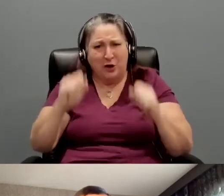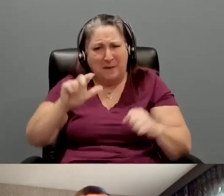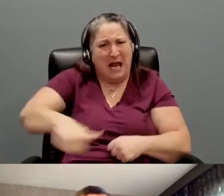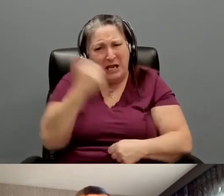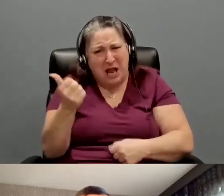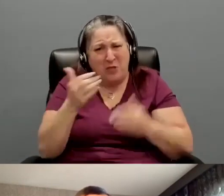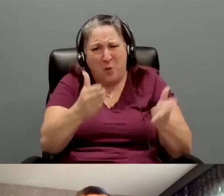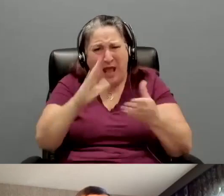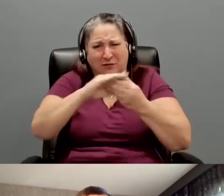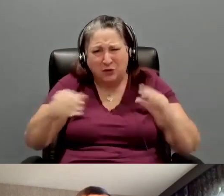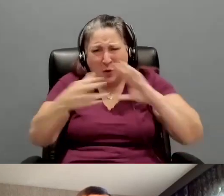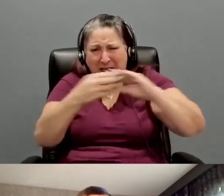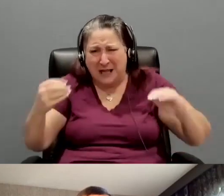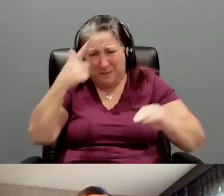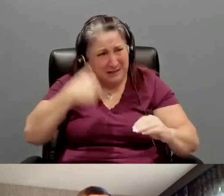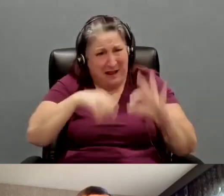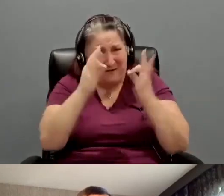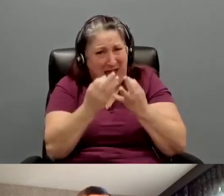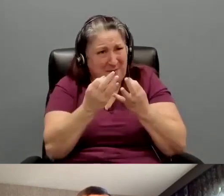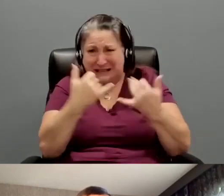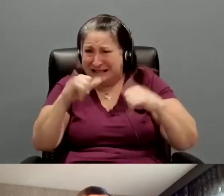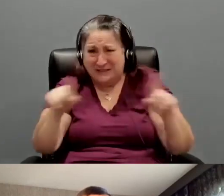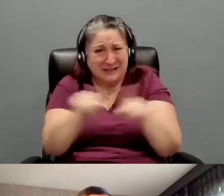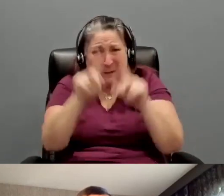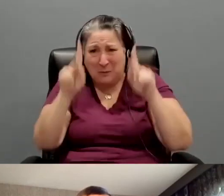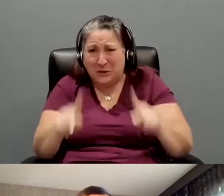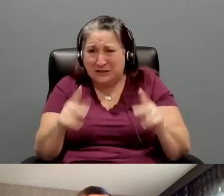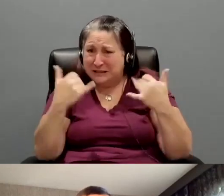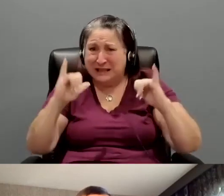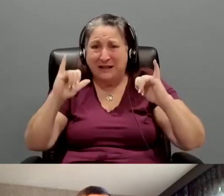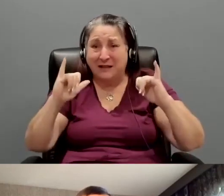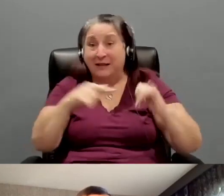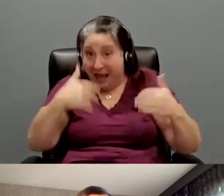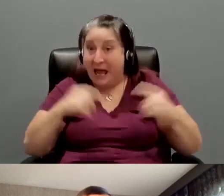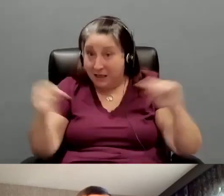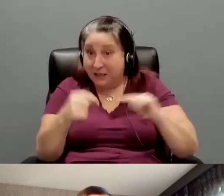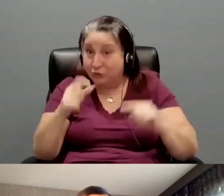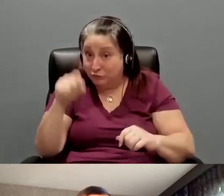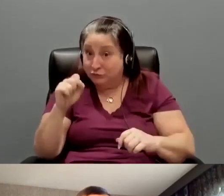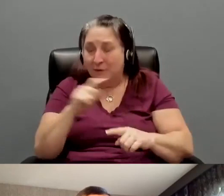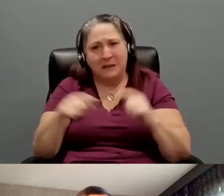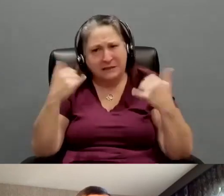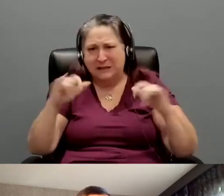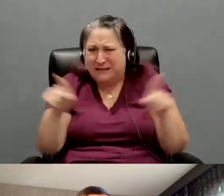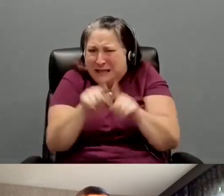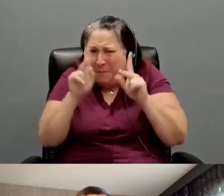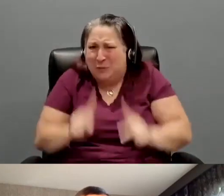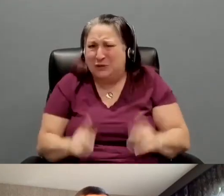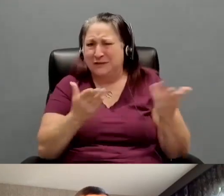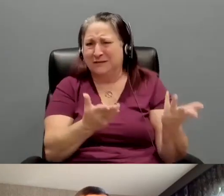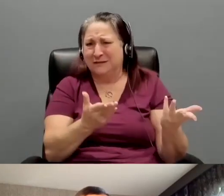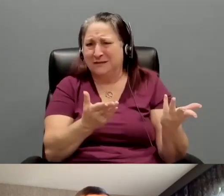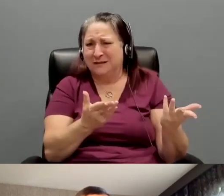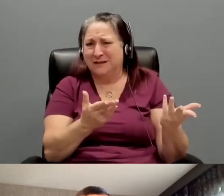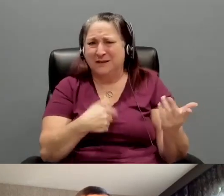storytelling because my relative was still the same person. They just had an injury, but they were still the same person. So what, you know, it was, it was